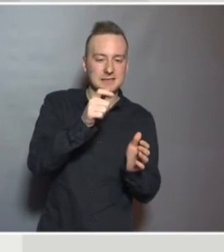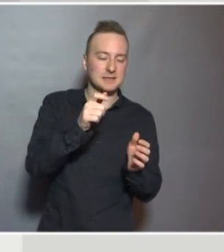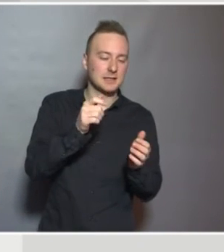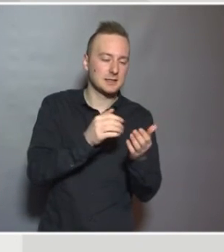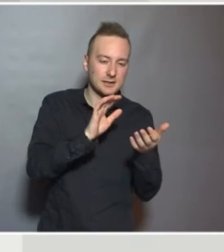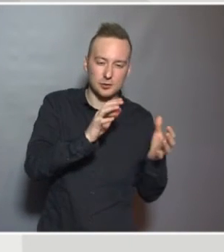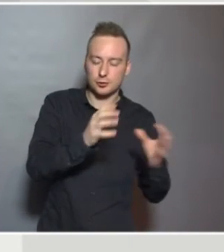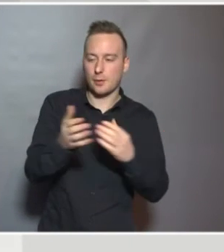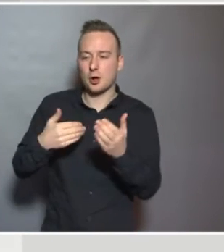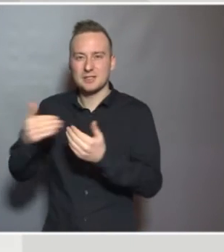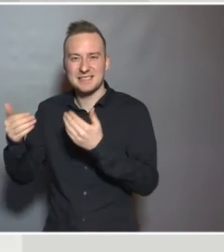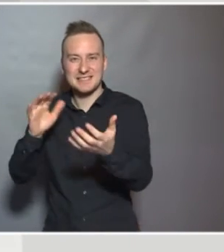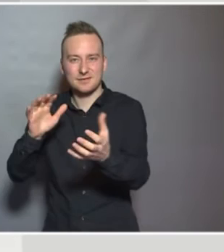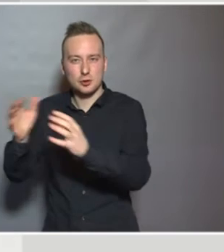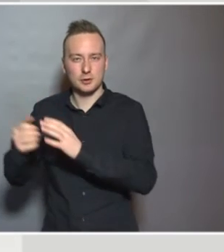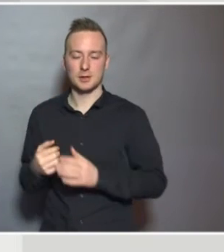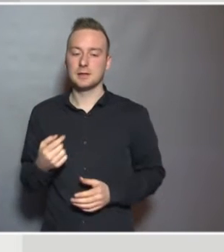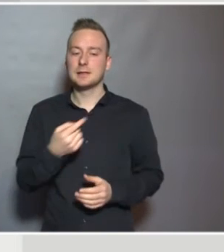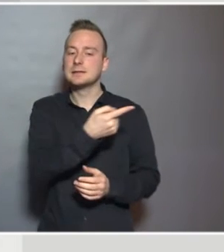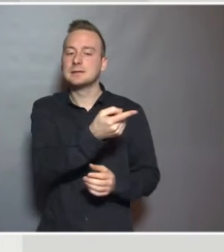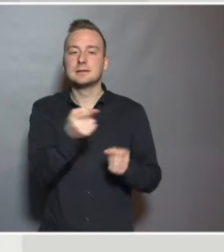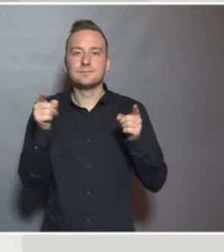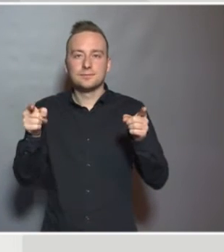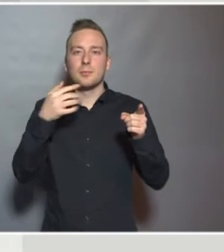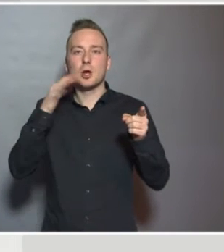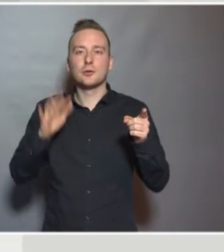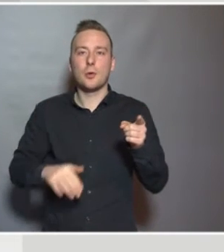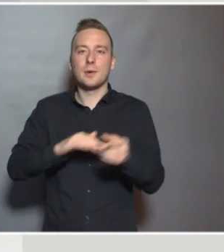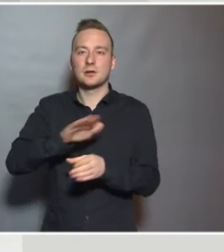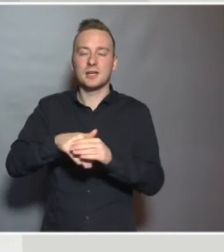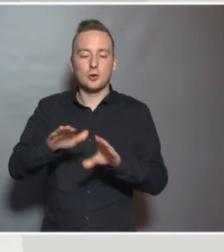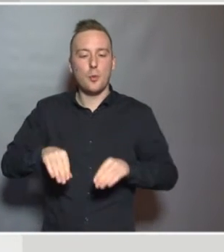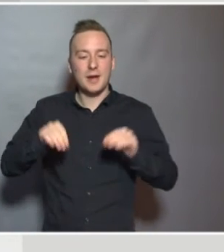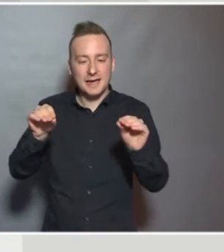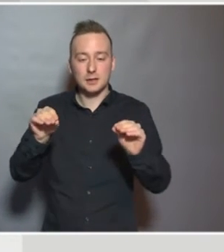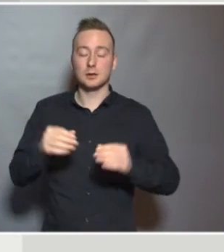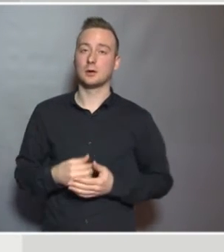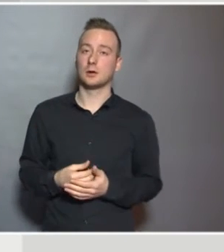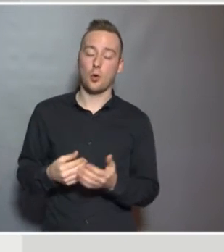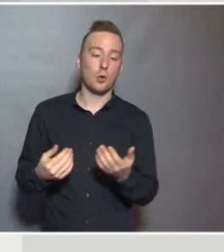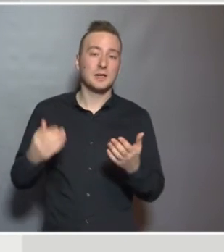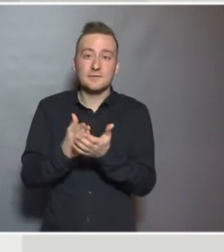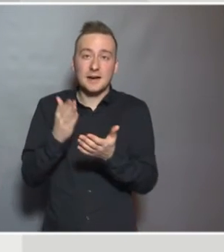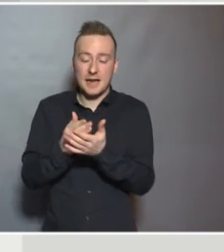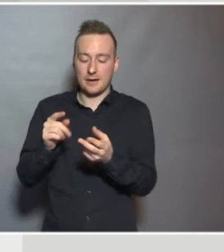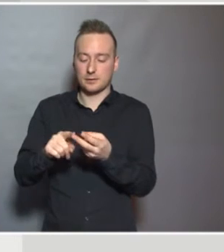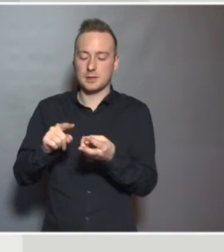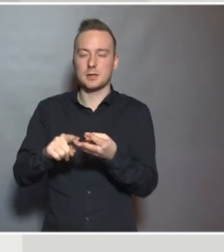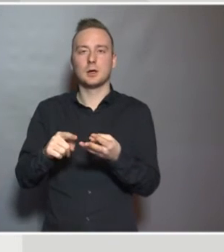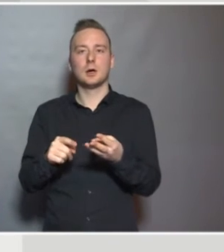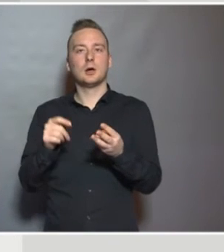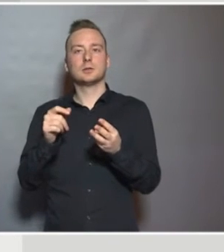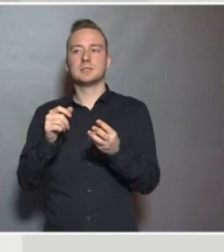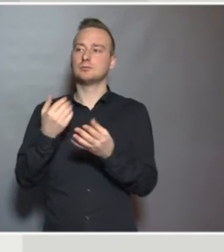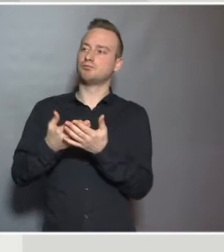people are talking about inclusive education. People are talking about equity. People are talking